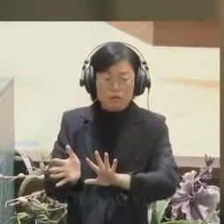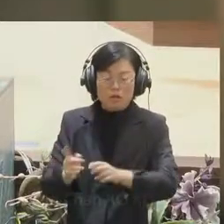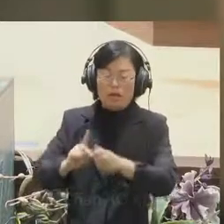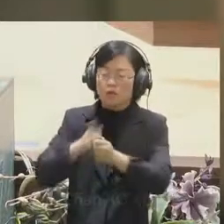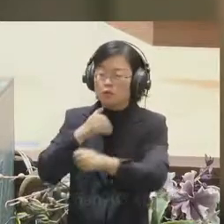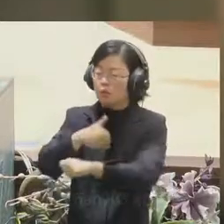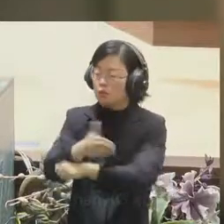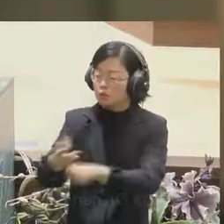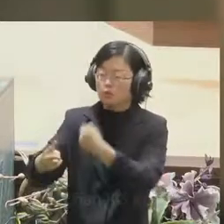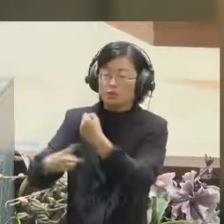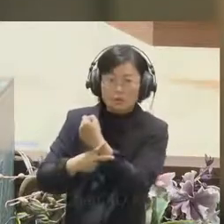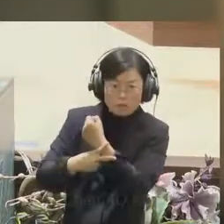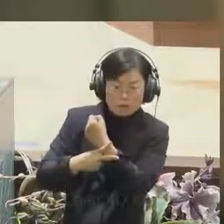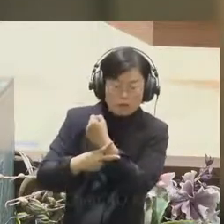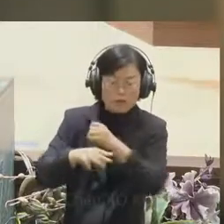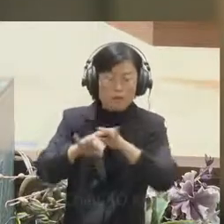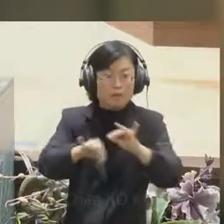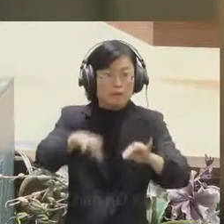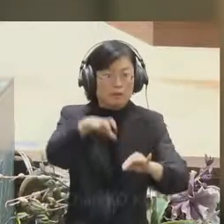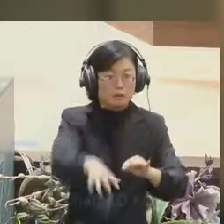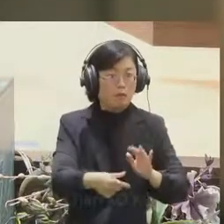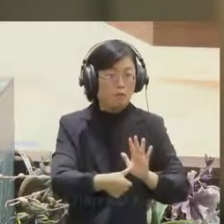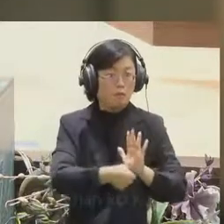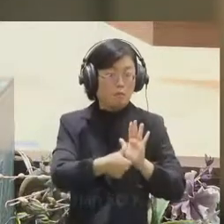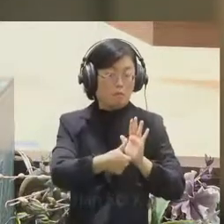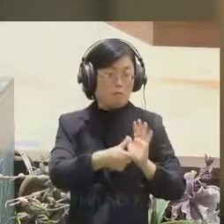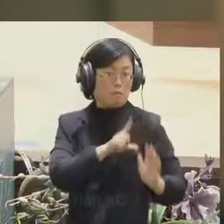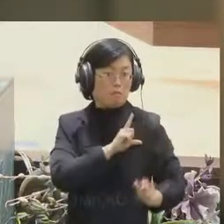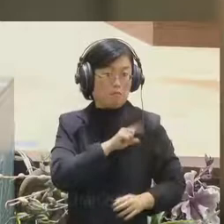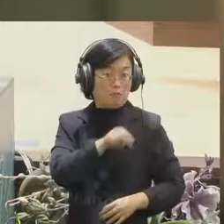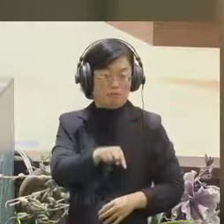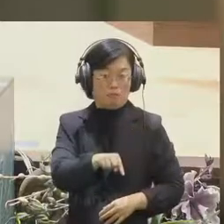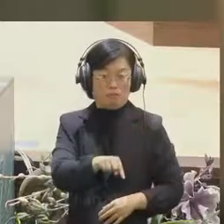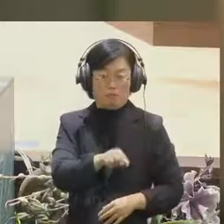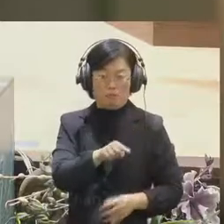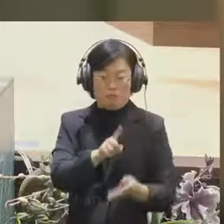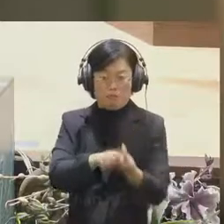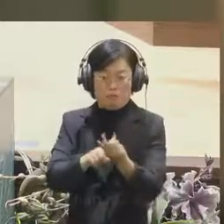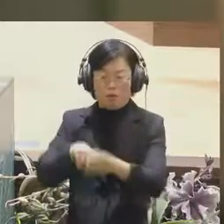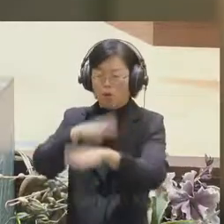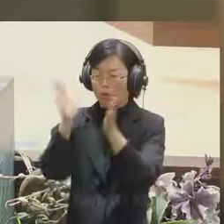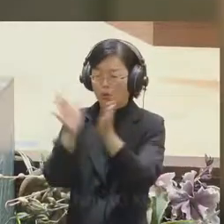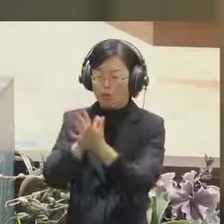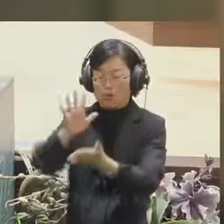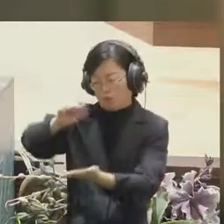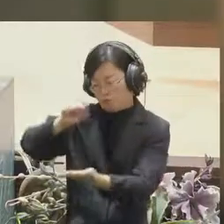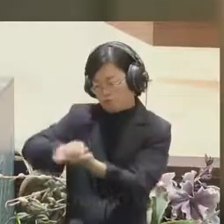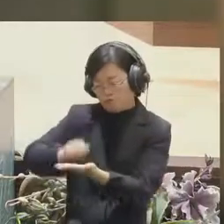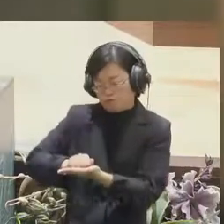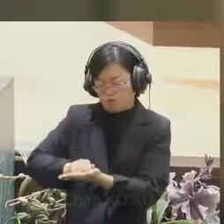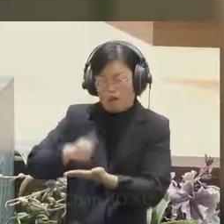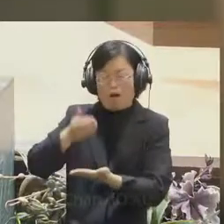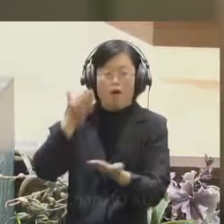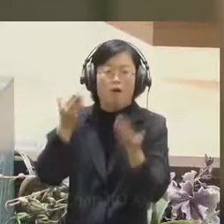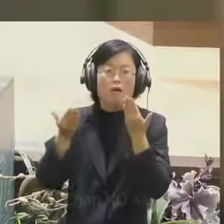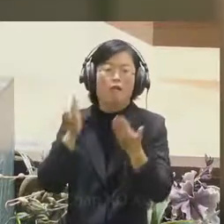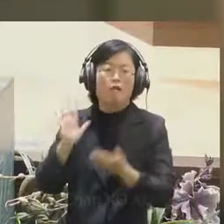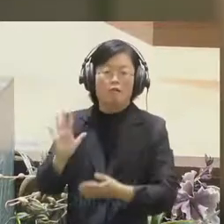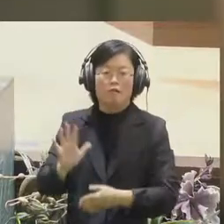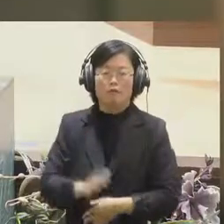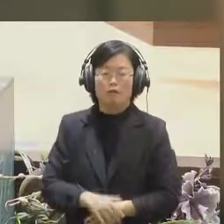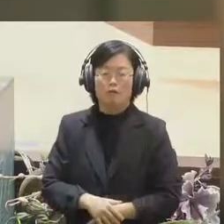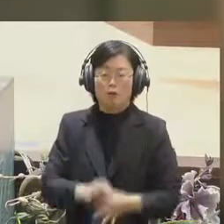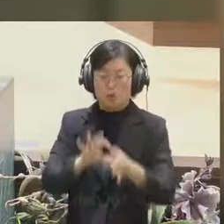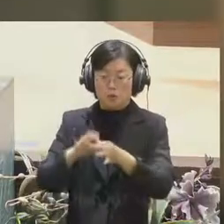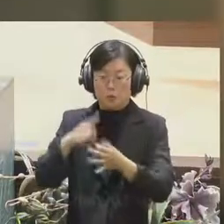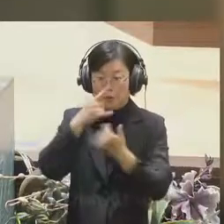that names are recorded with the goat name and they are coordinated. We downloaded that data set and use